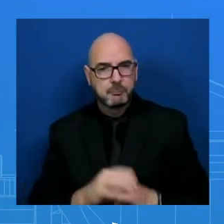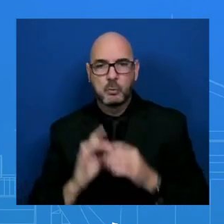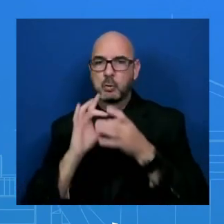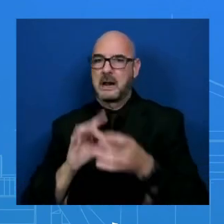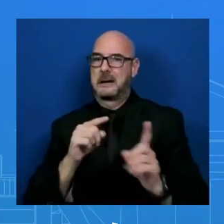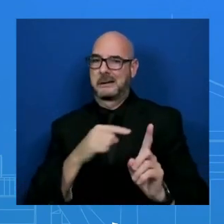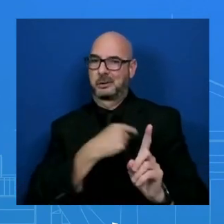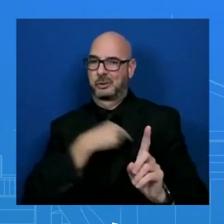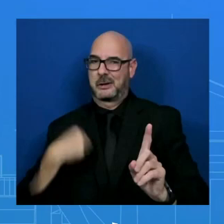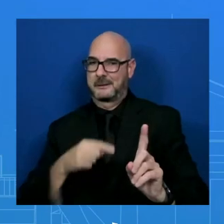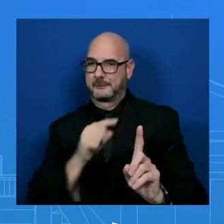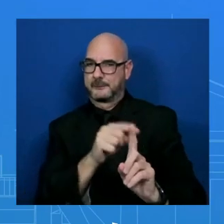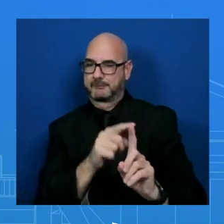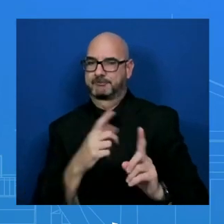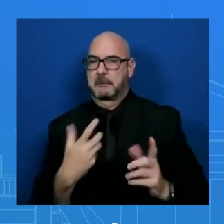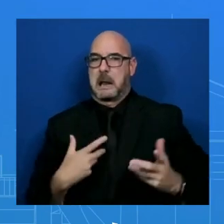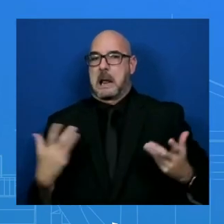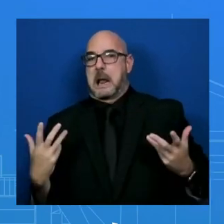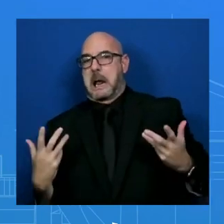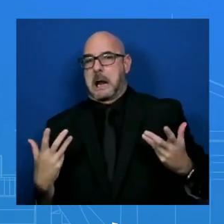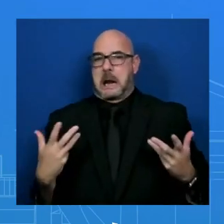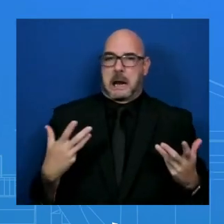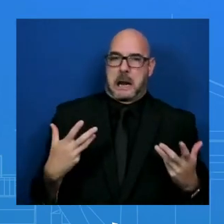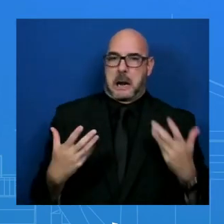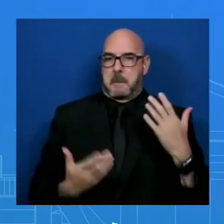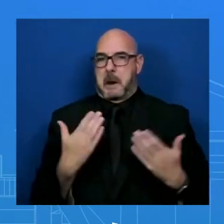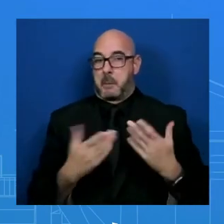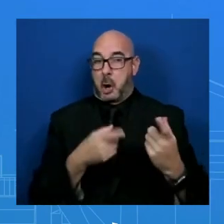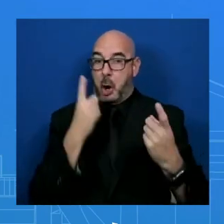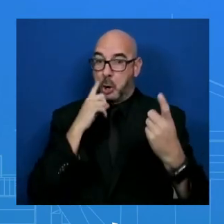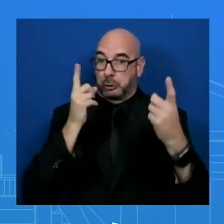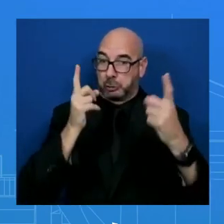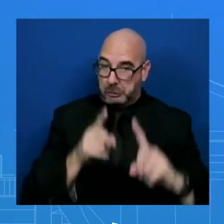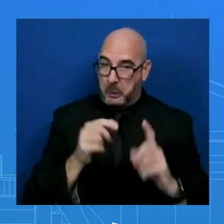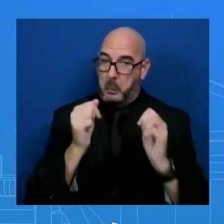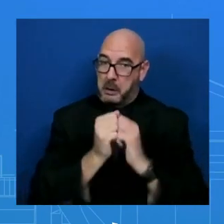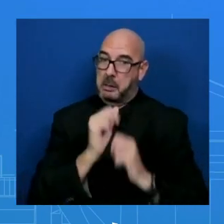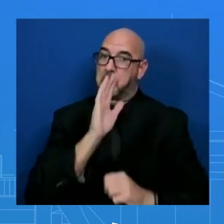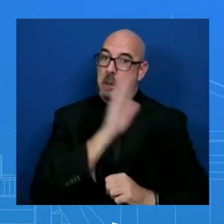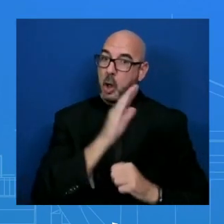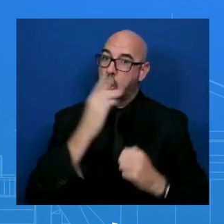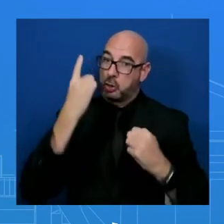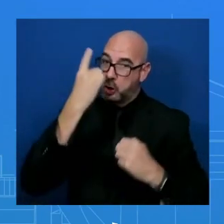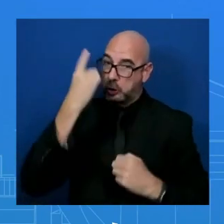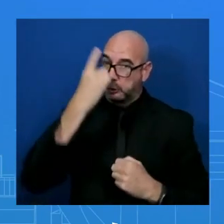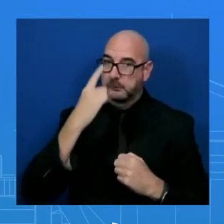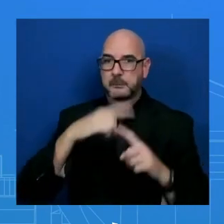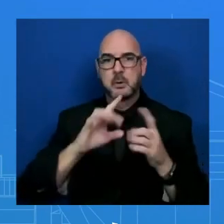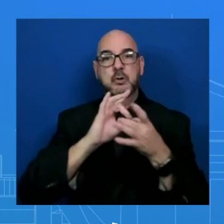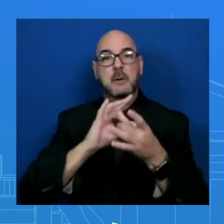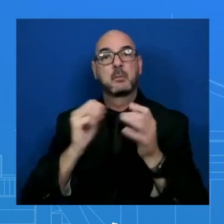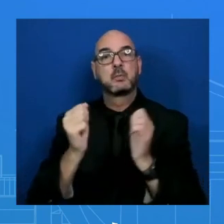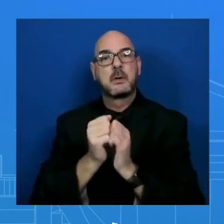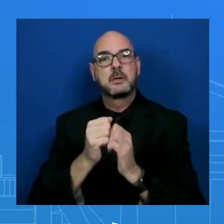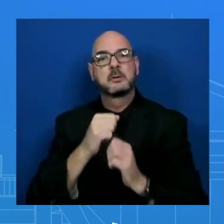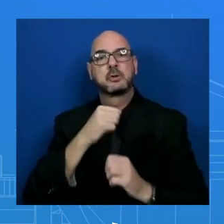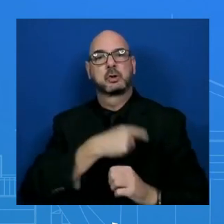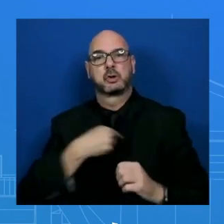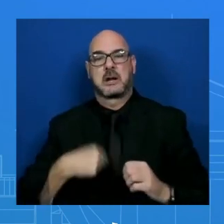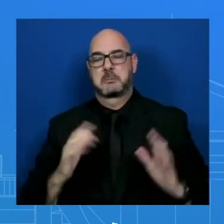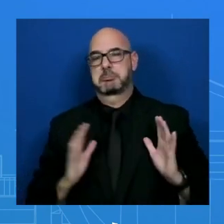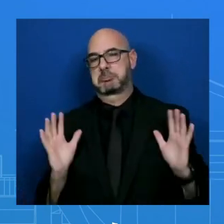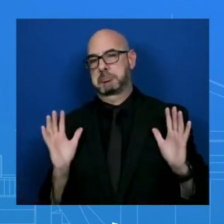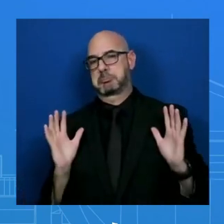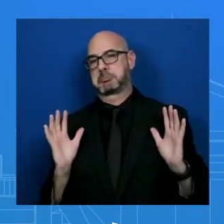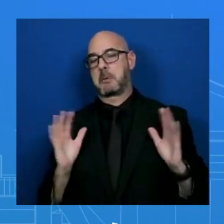administration, but I'm not interested in comparisons. We're taking our own approach on this, which is to ensure that we compete intensively